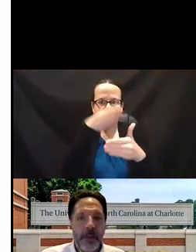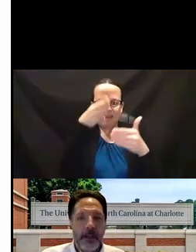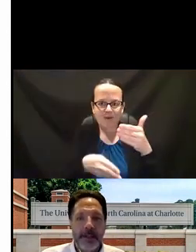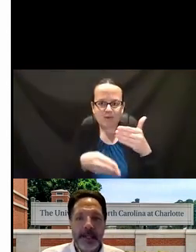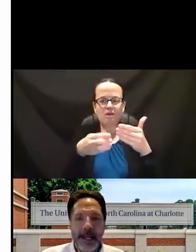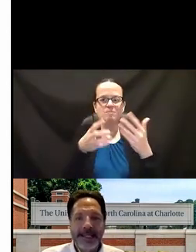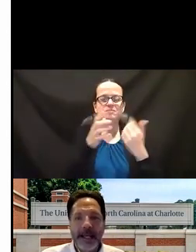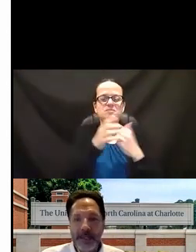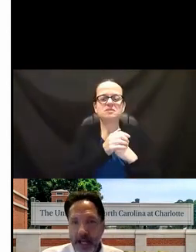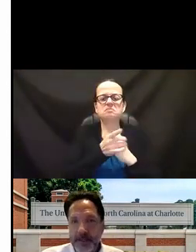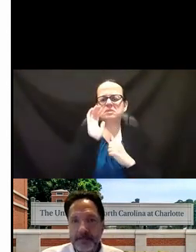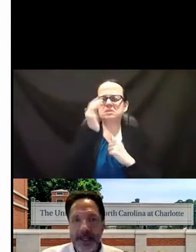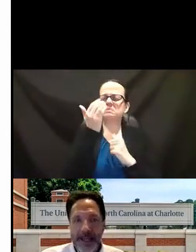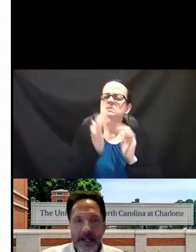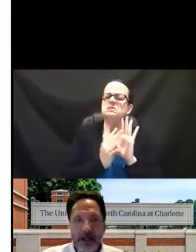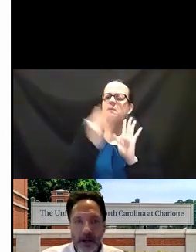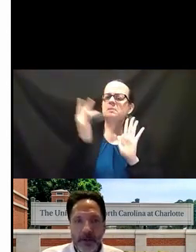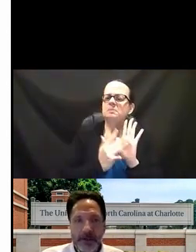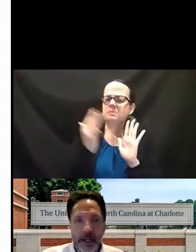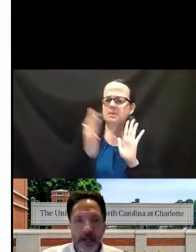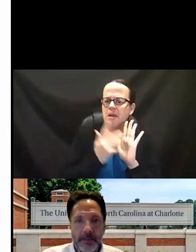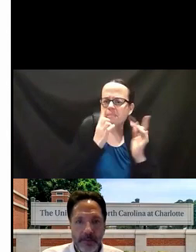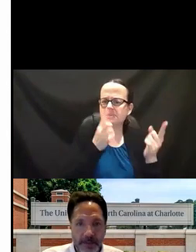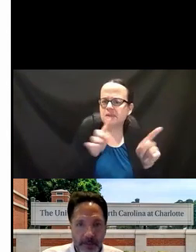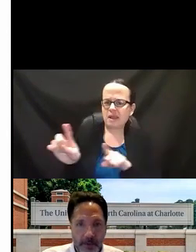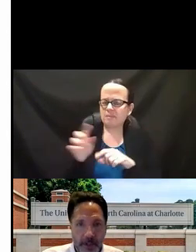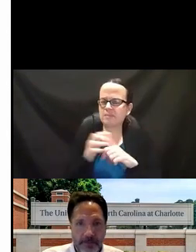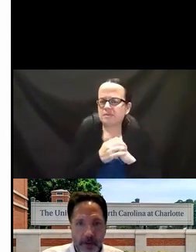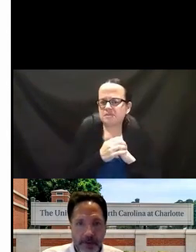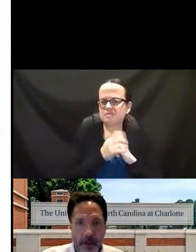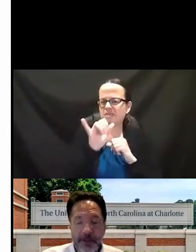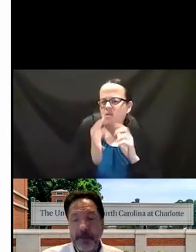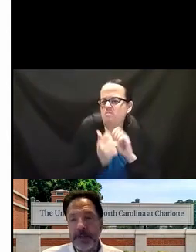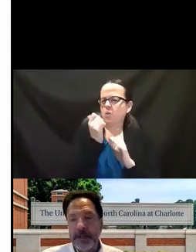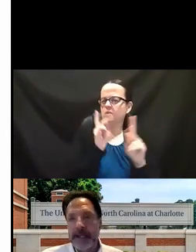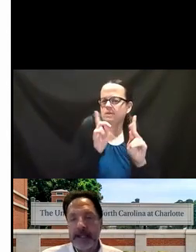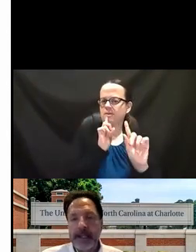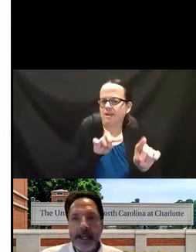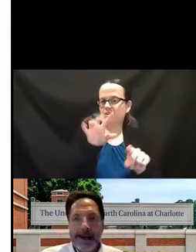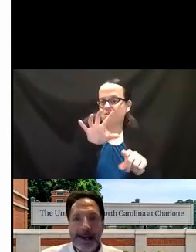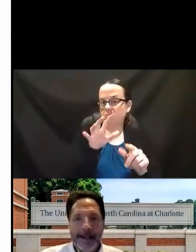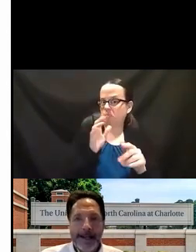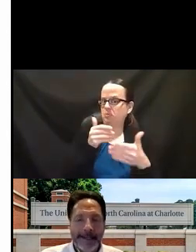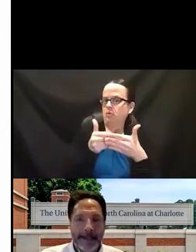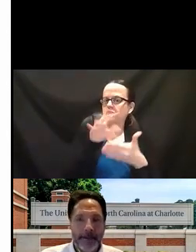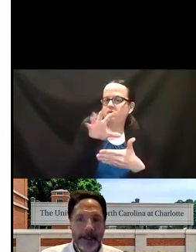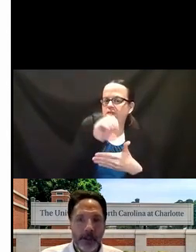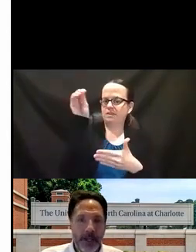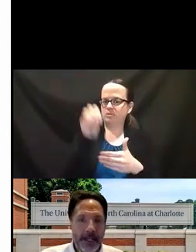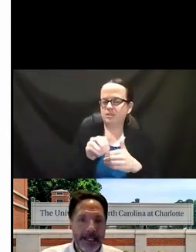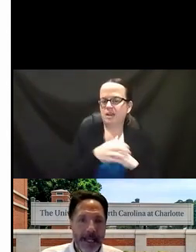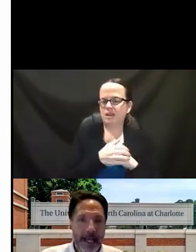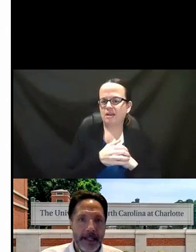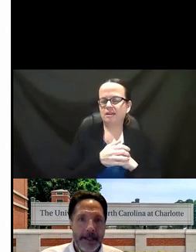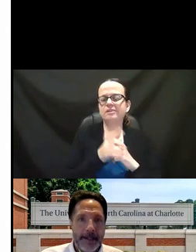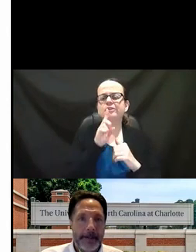It looks like that sometimes that occurs. That was the majority of folks at almost 50%. And I think really in